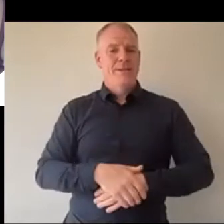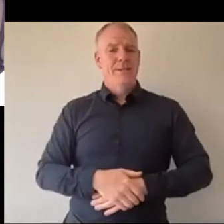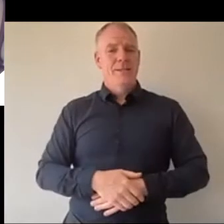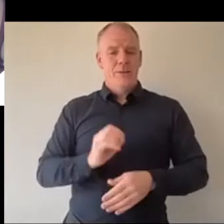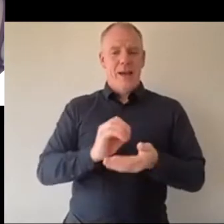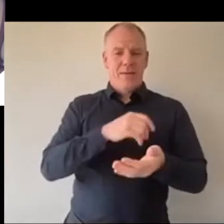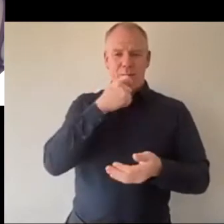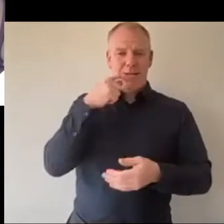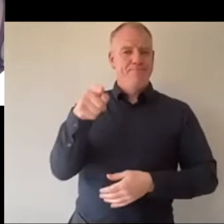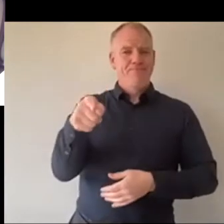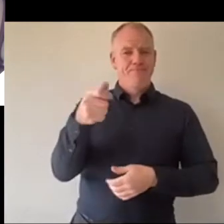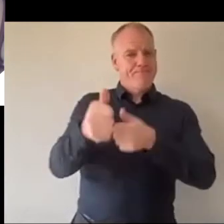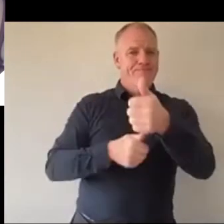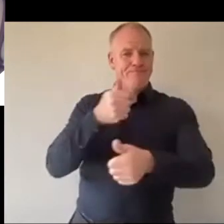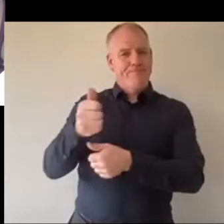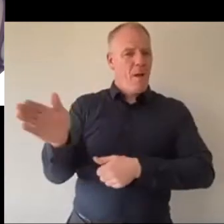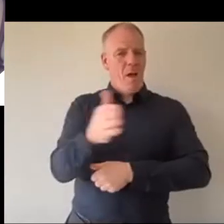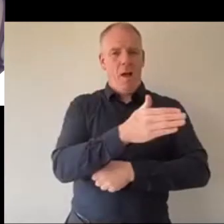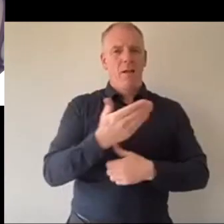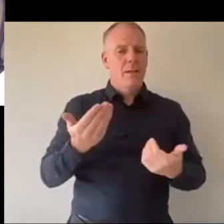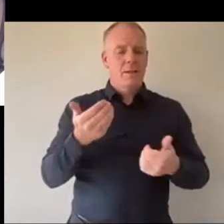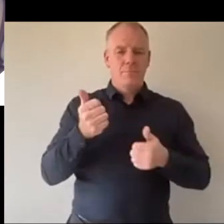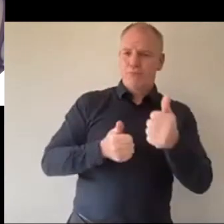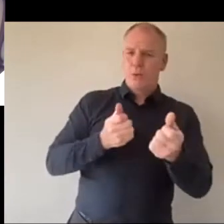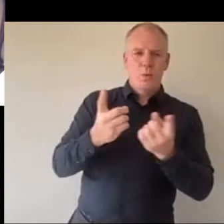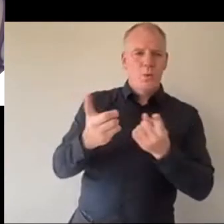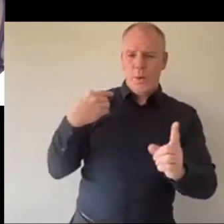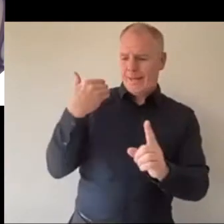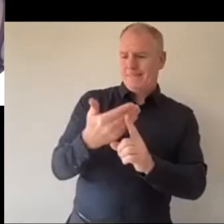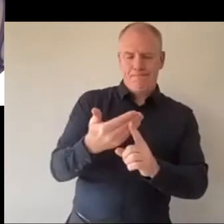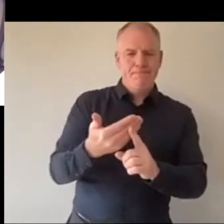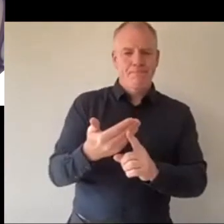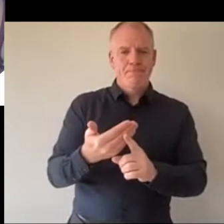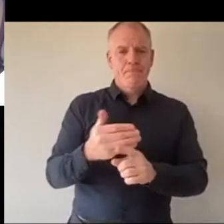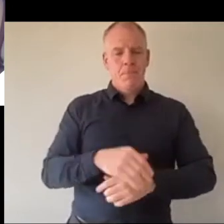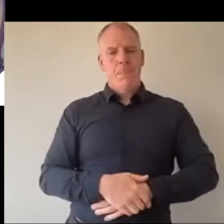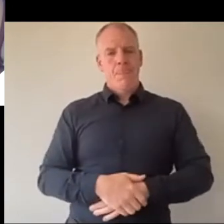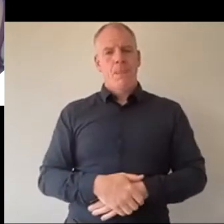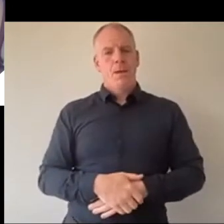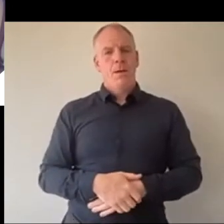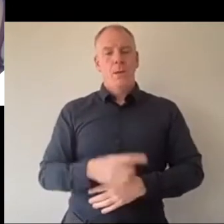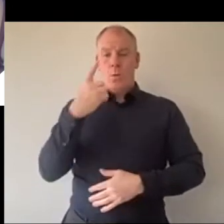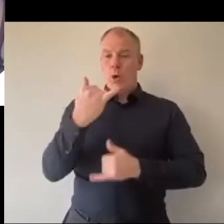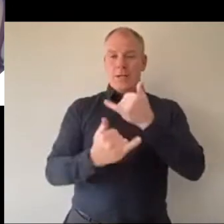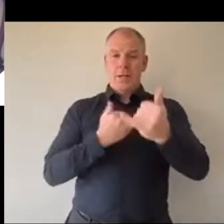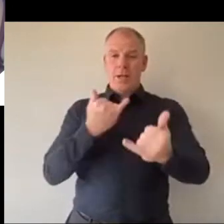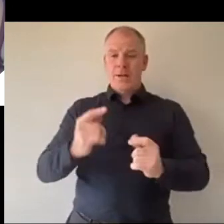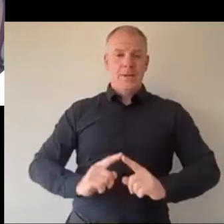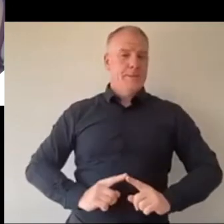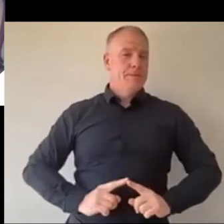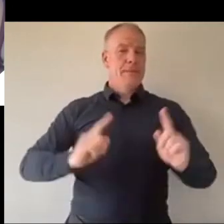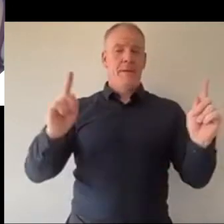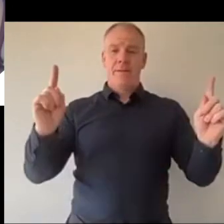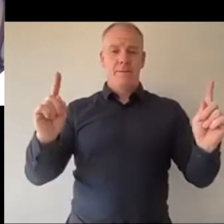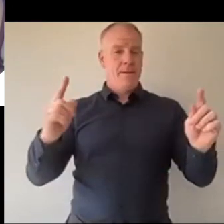it's a testament to yourselves of the amazing things that you have done and it's been a year like no other it's been